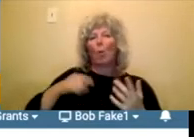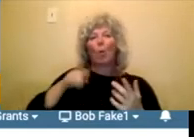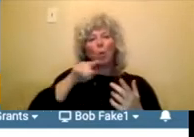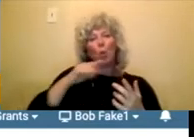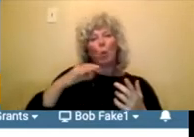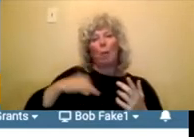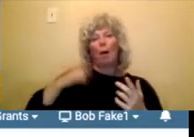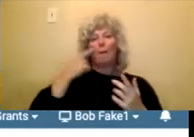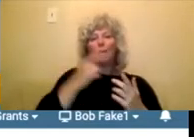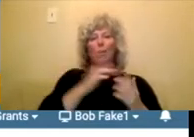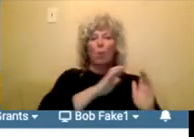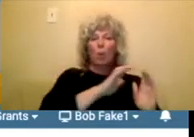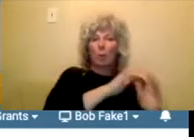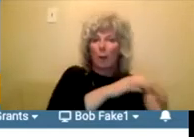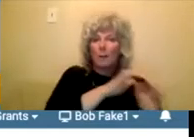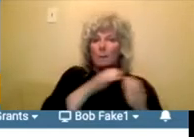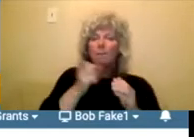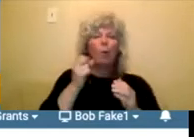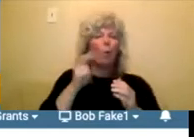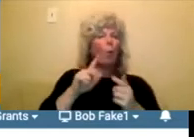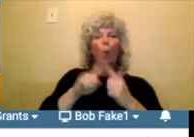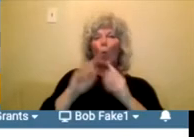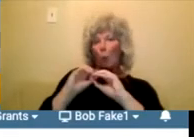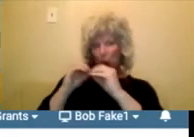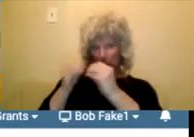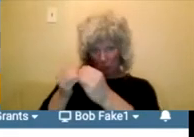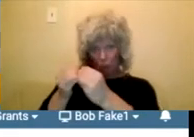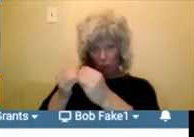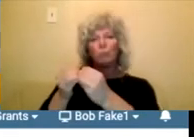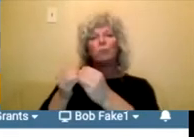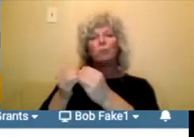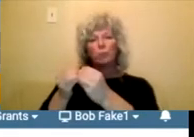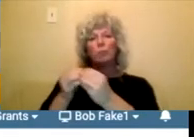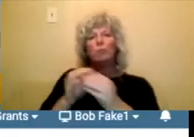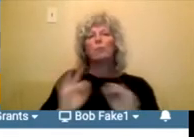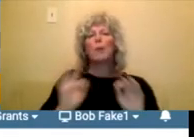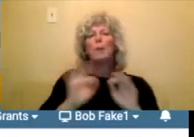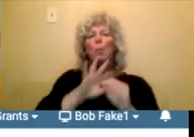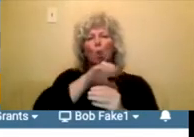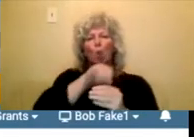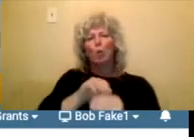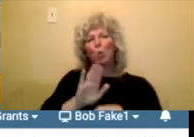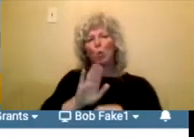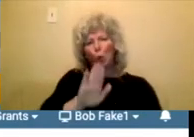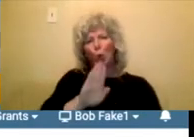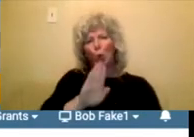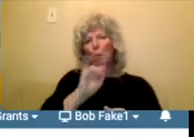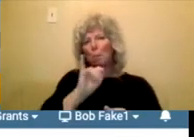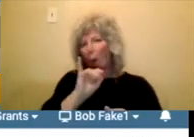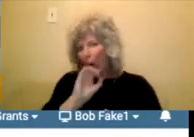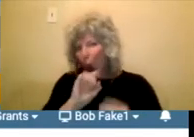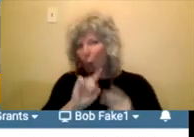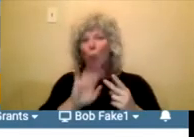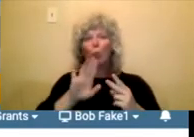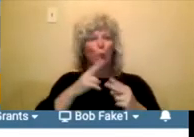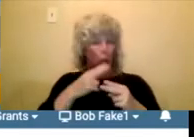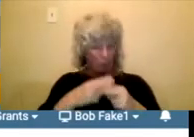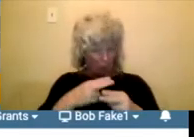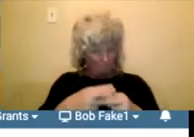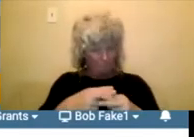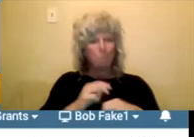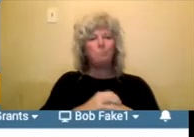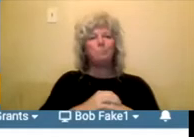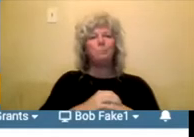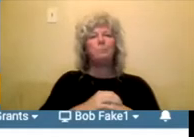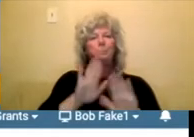organization and include, um, your bio there and your name there, um, for collectives,